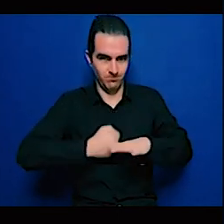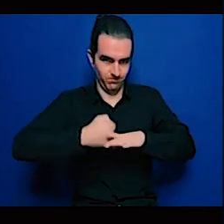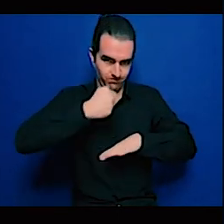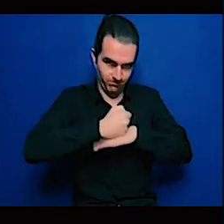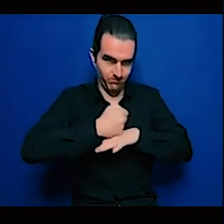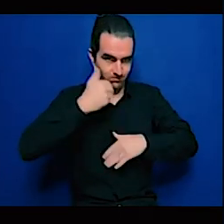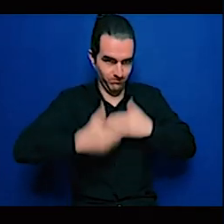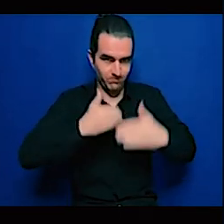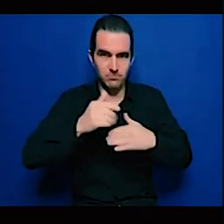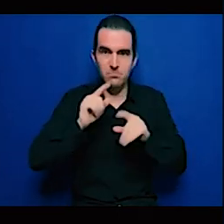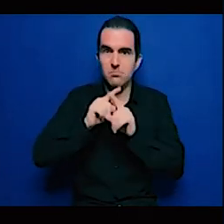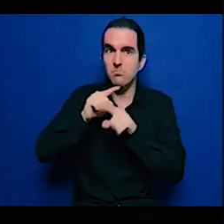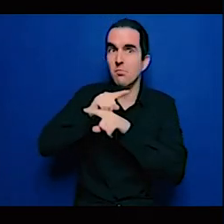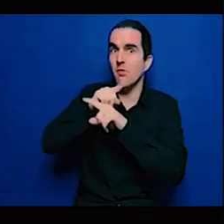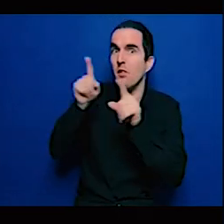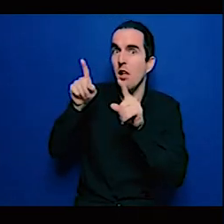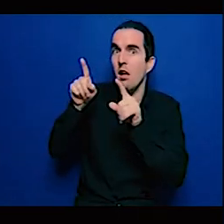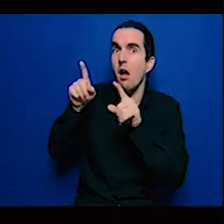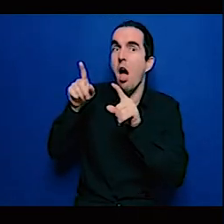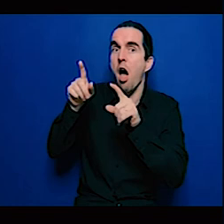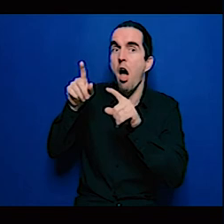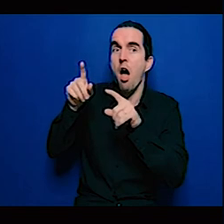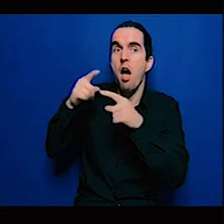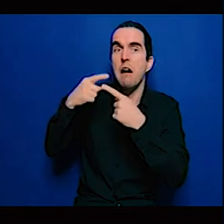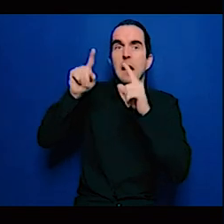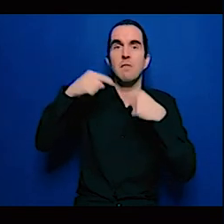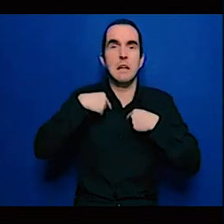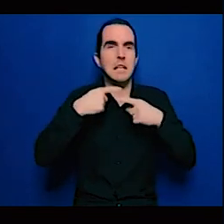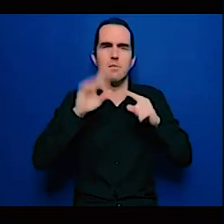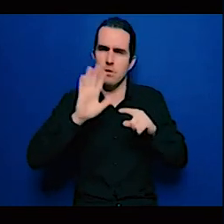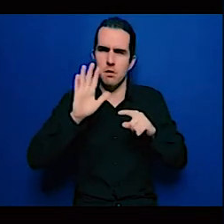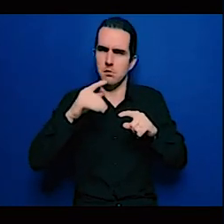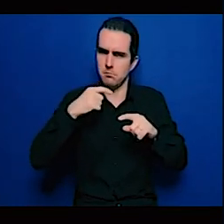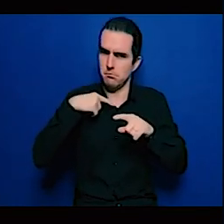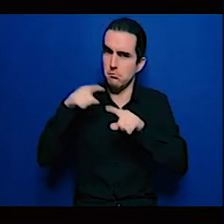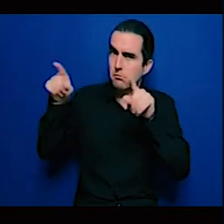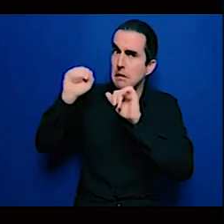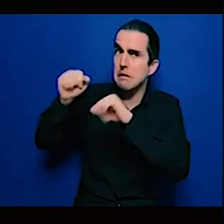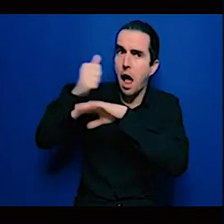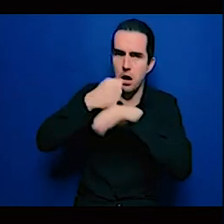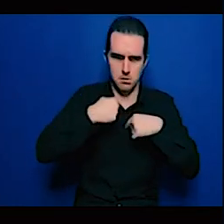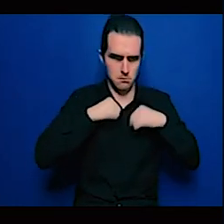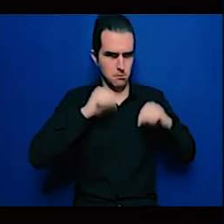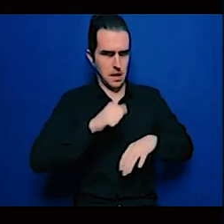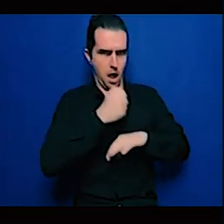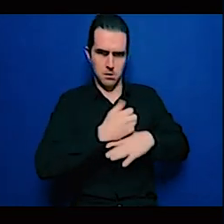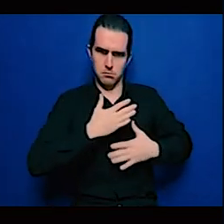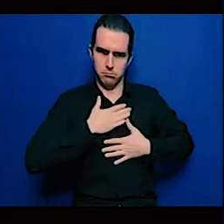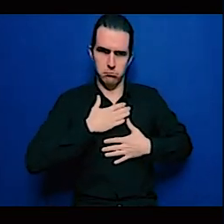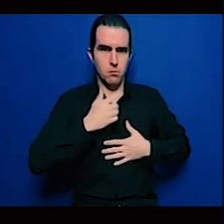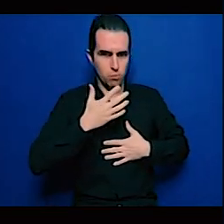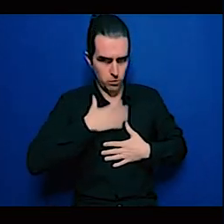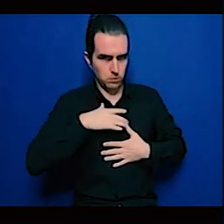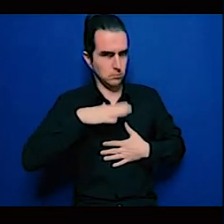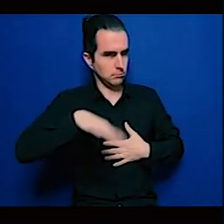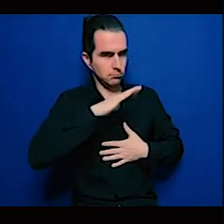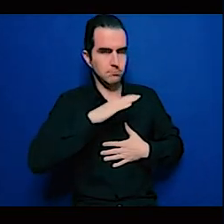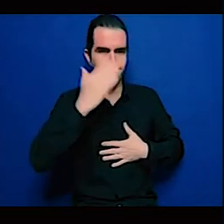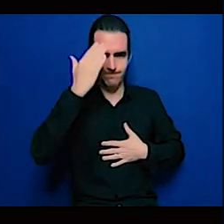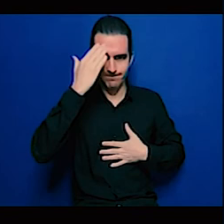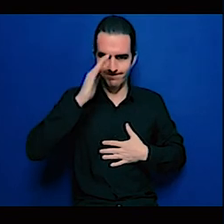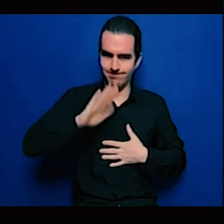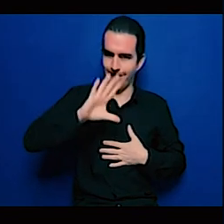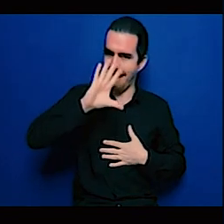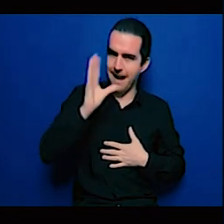and to end up thank you very much for this I think it was a very interesting discussion very interesting people Albert you can get my number from